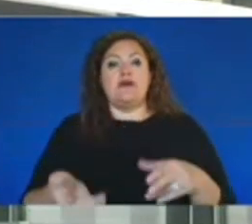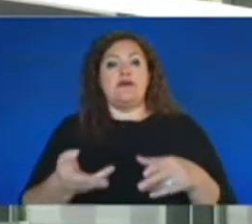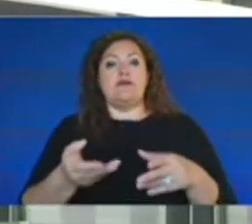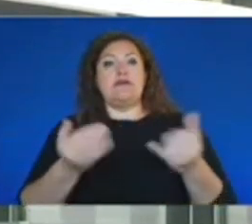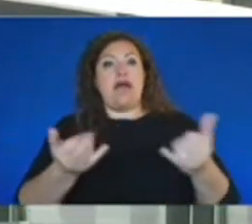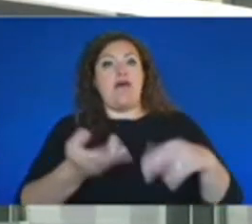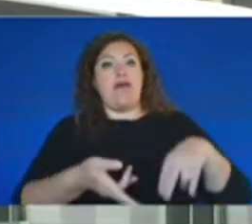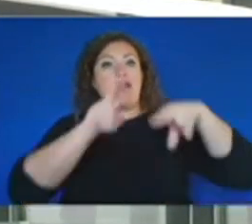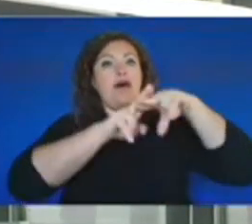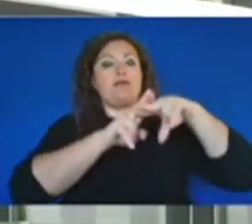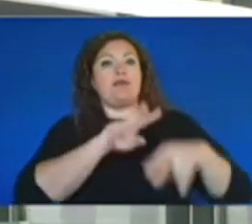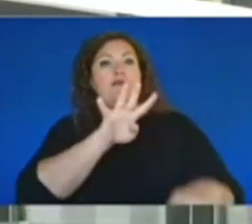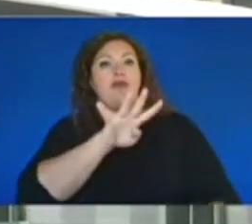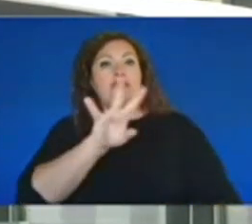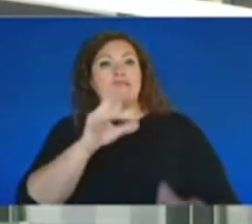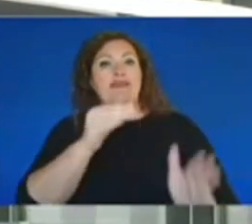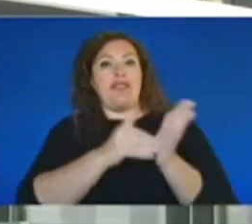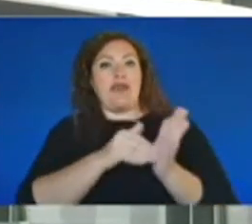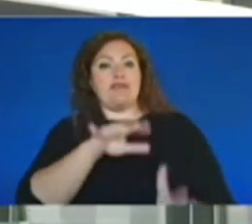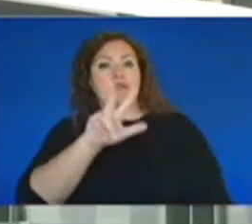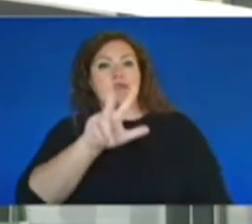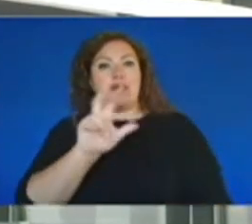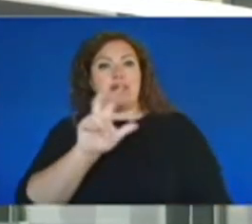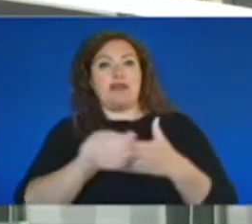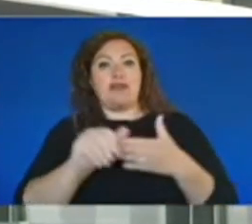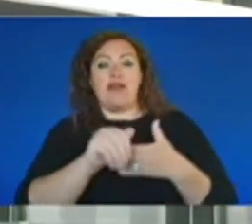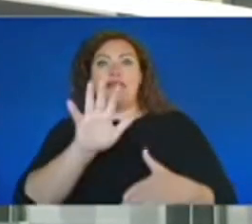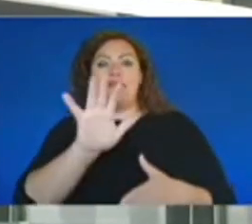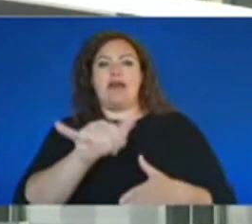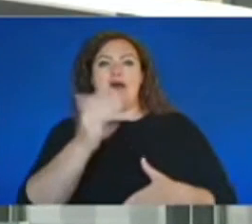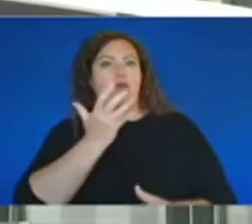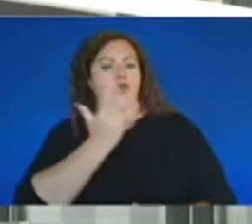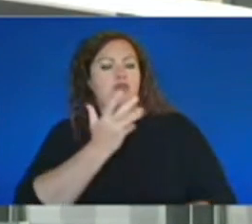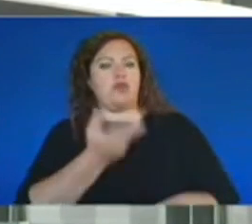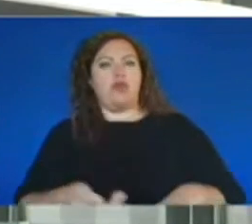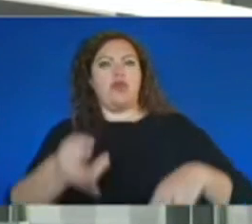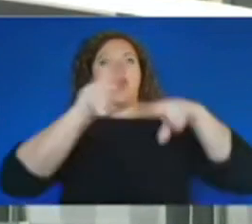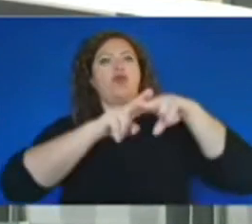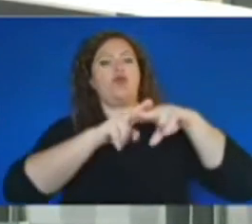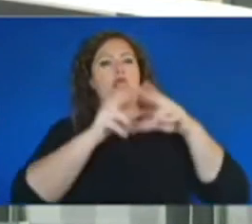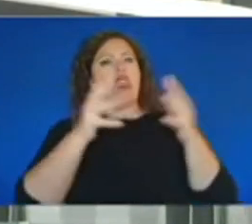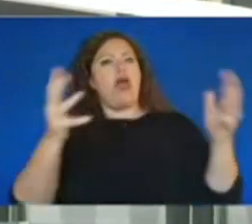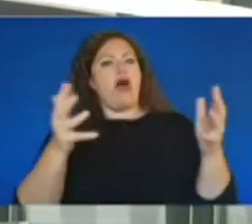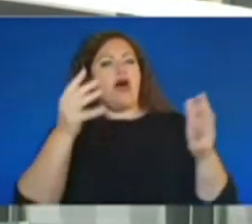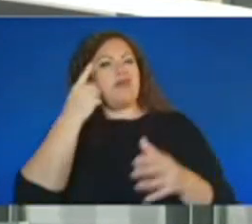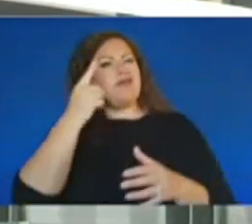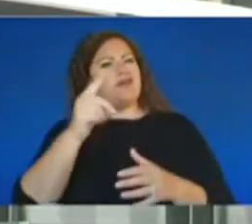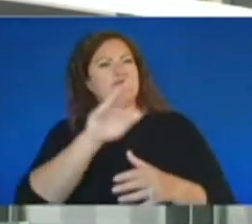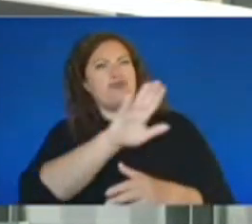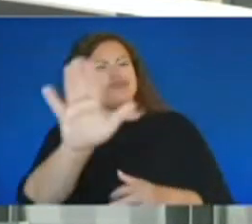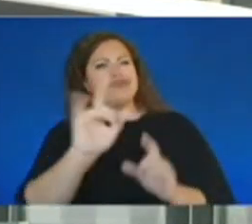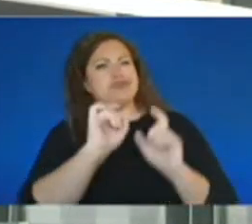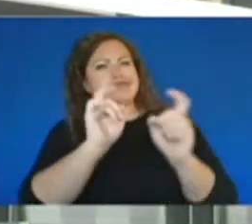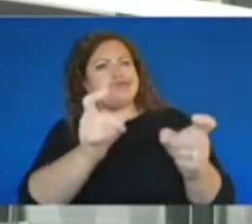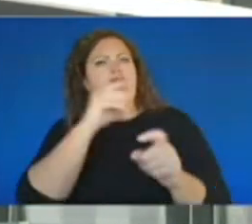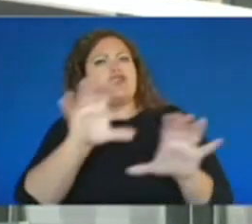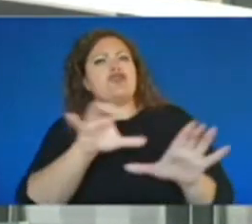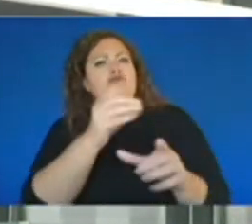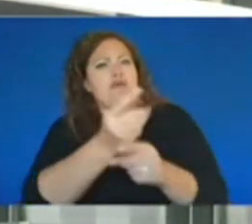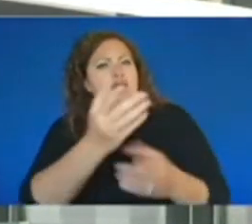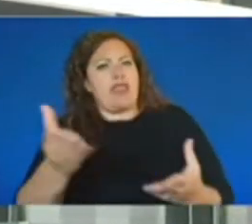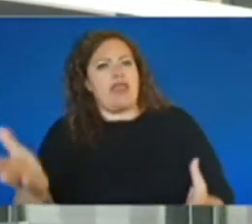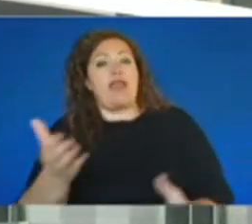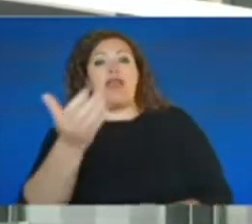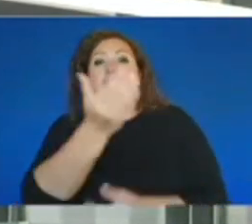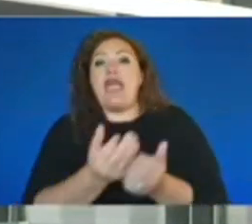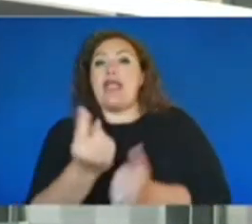,300. That's a significant amount of money in order to do the right thing. Anyone with information in